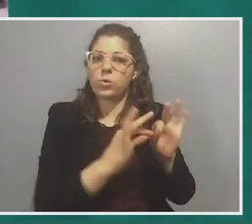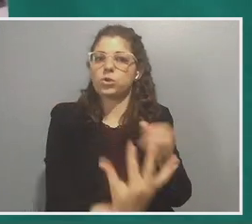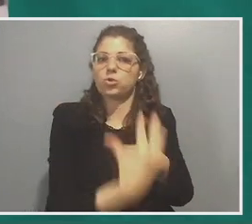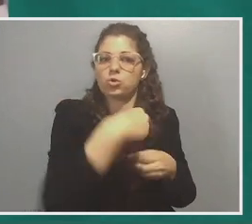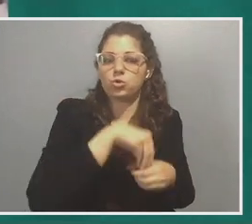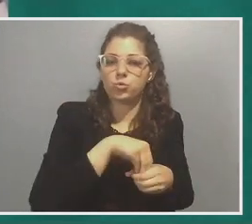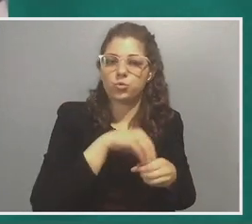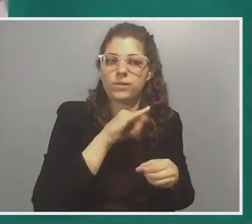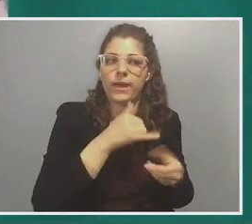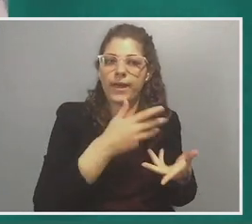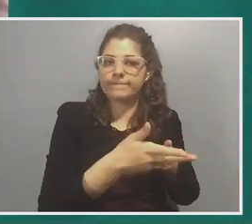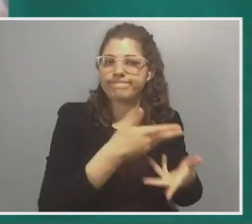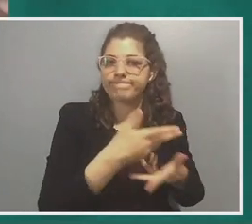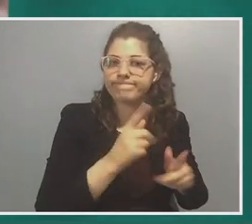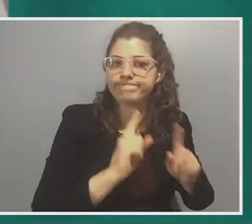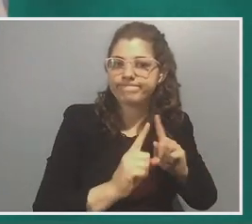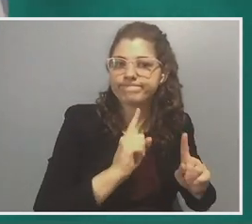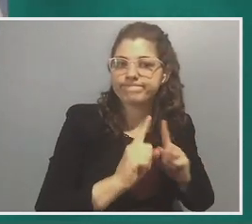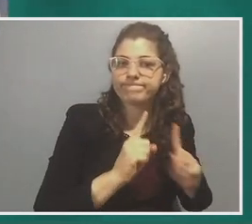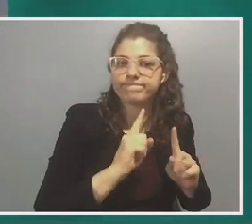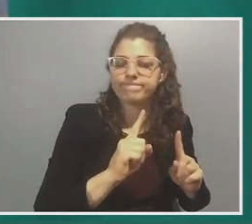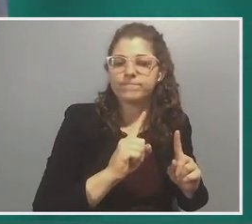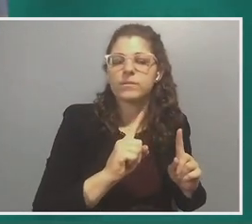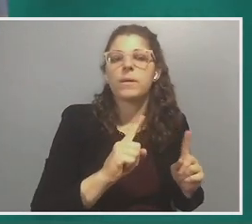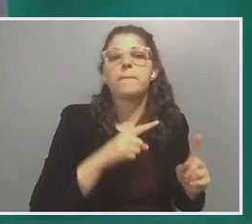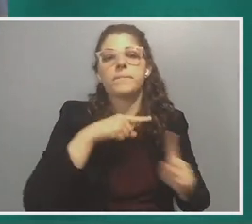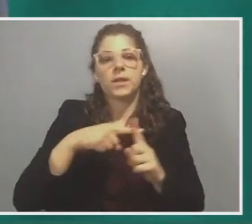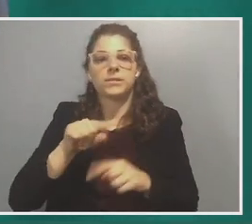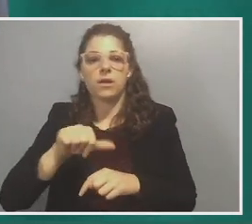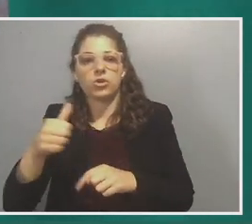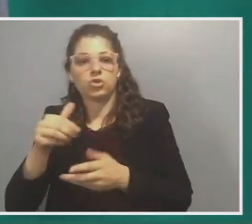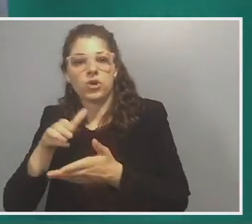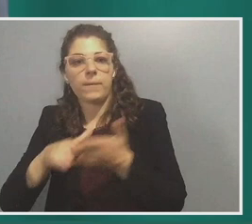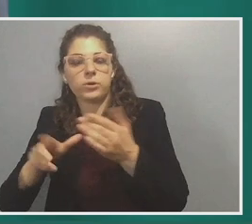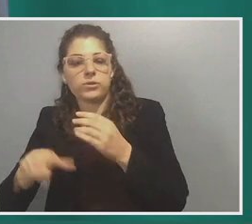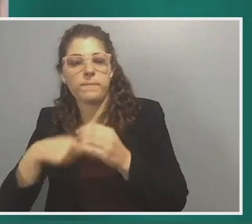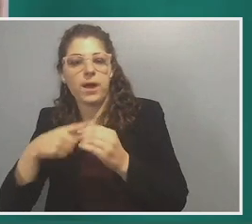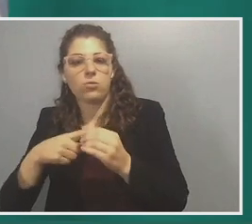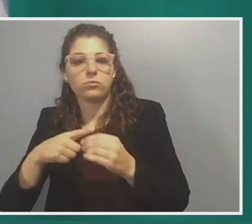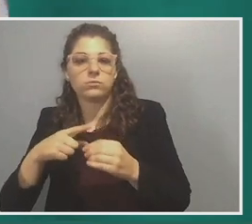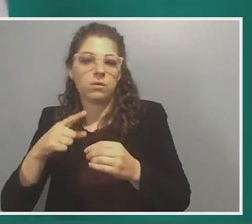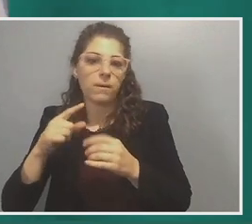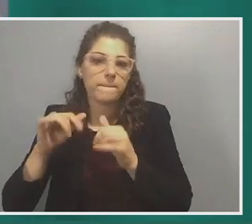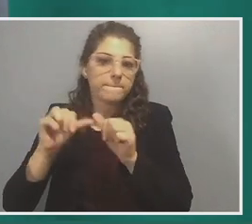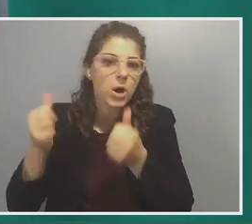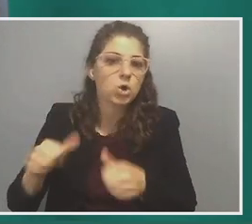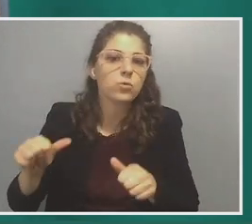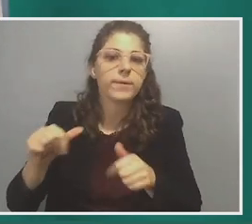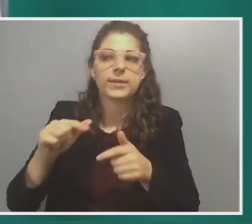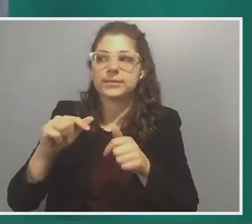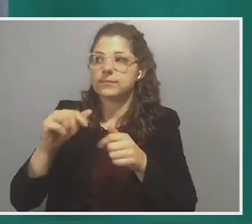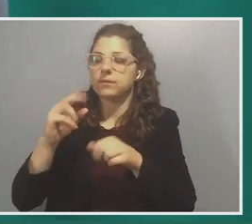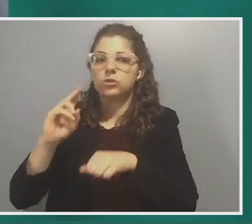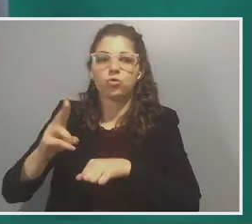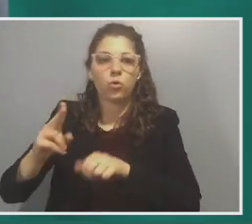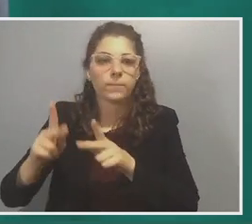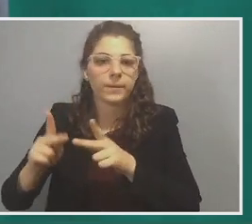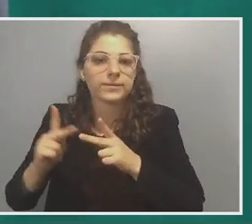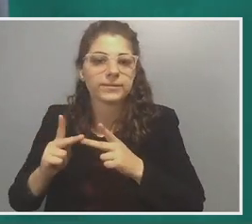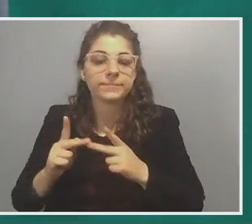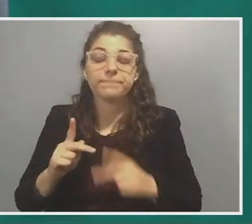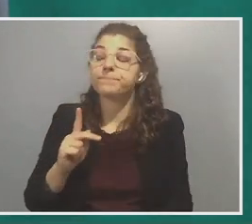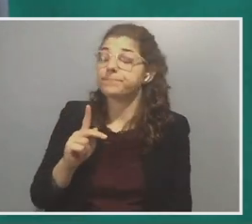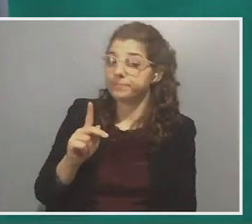exchange in discussion alongside the other chapters about monuments and historic sites? Yeah, I think